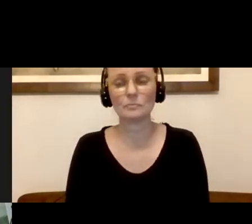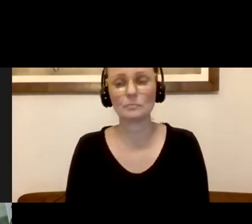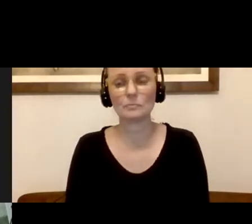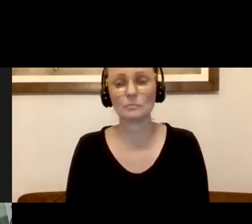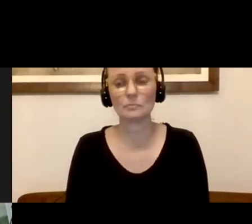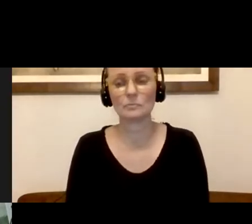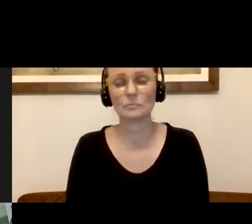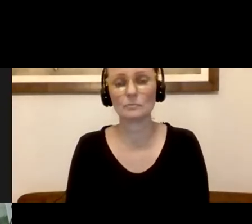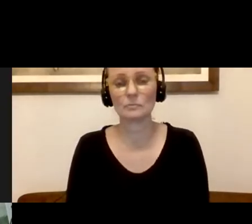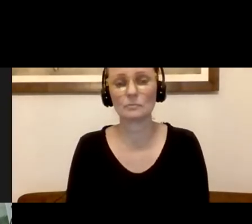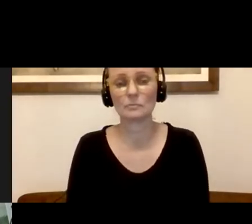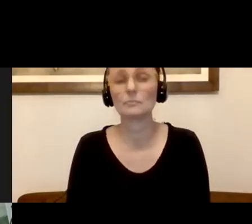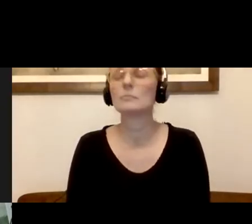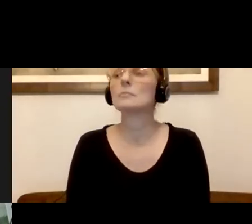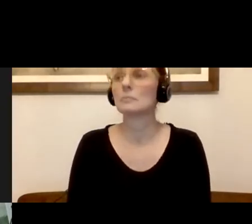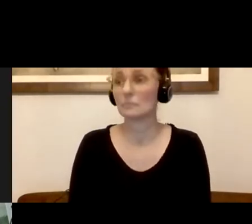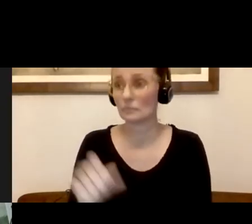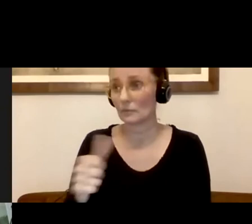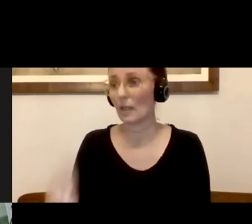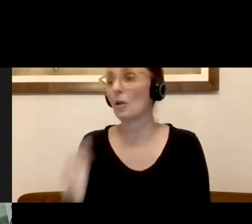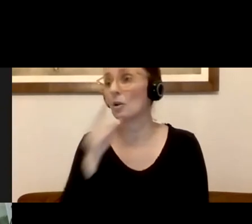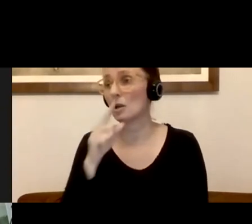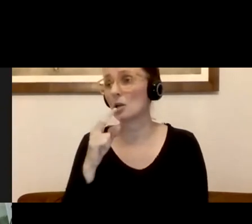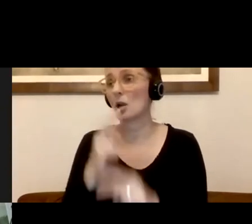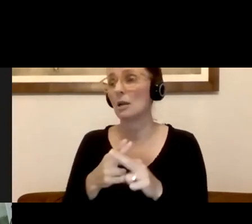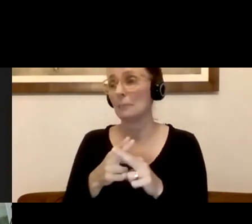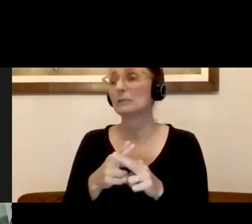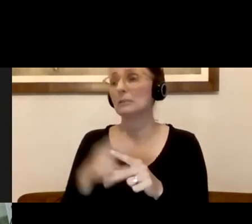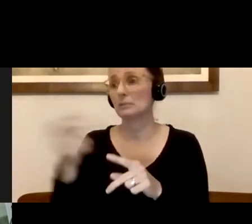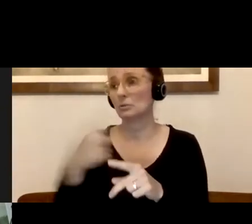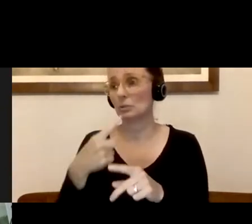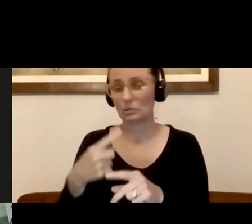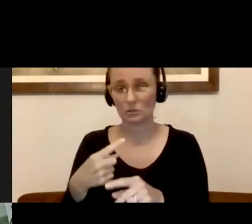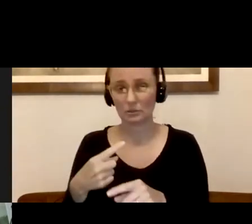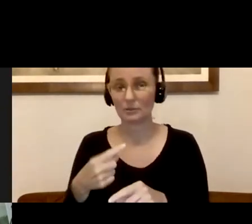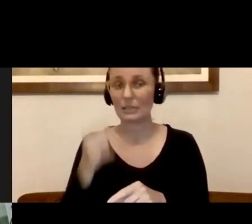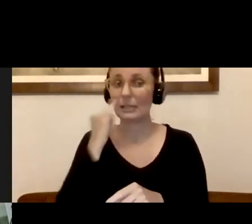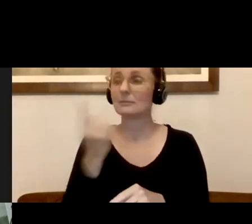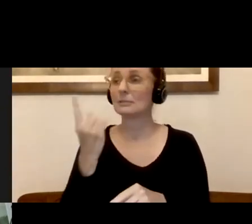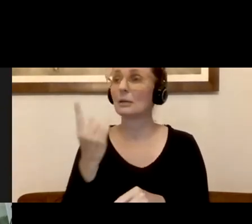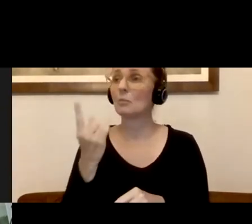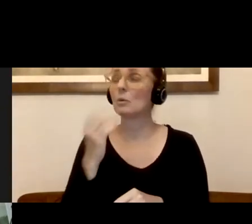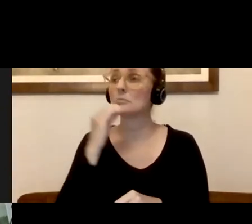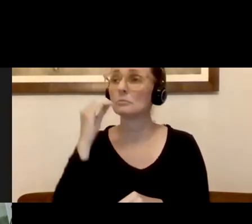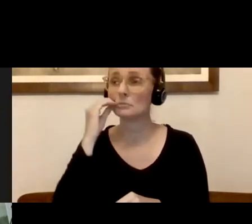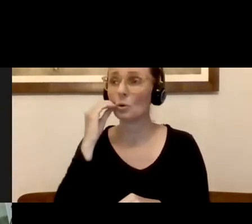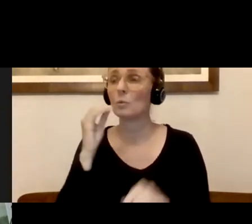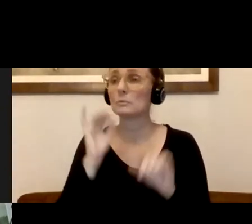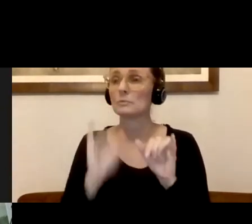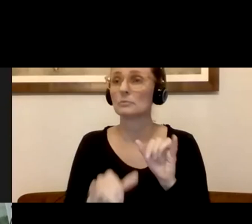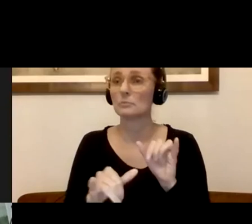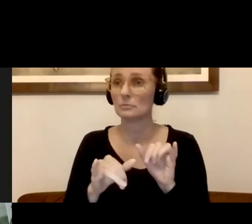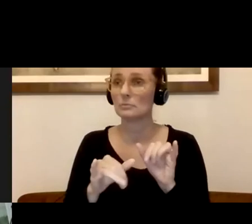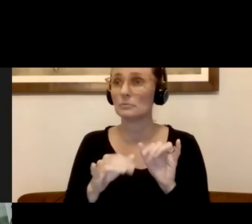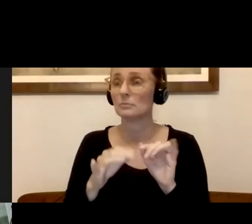attendee, but thank you for the question. And it, if someone is homebound like my father, can they be tested for COVID-19 or the